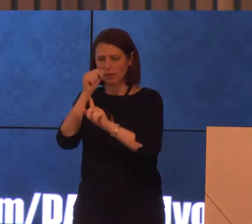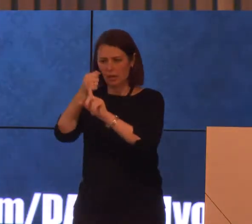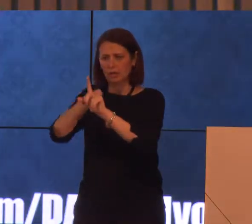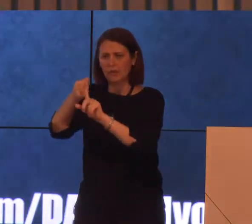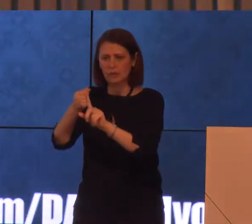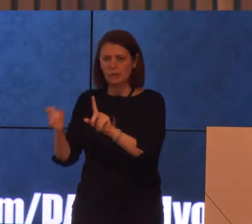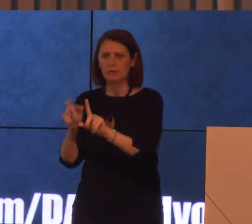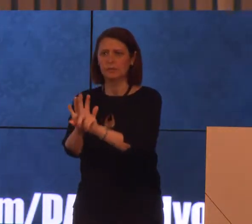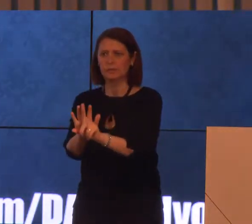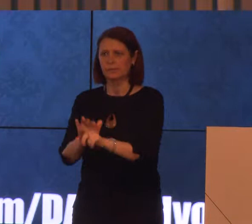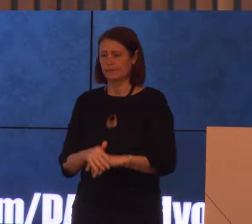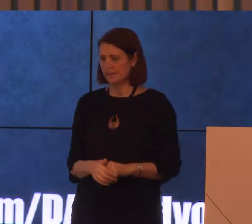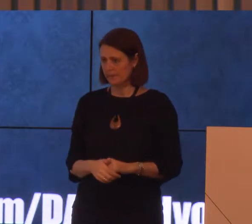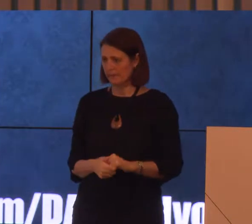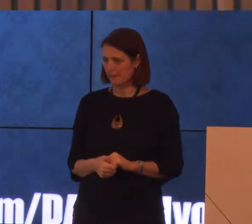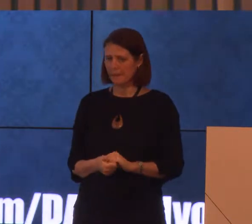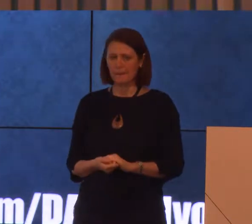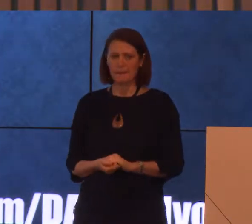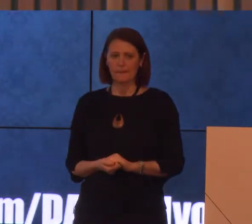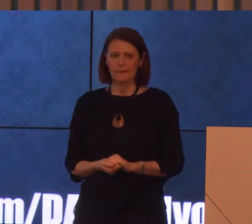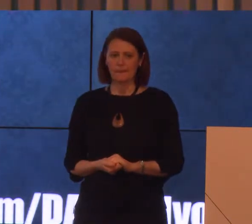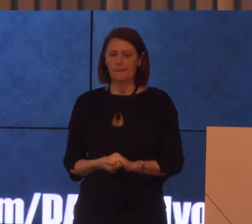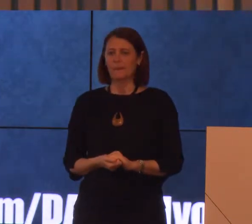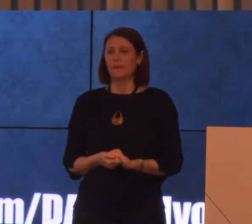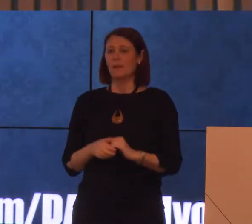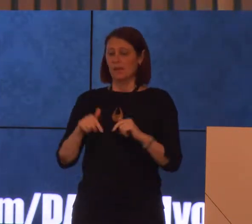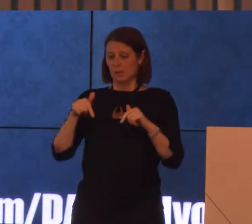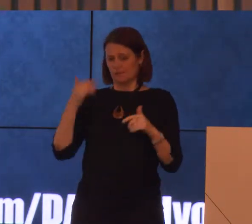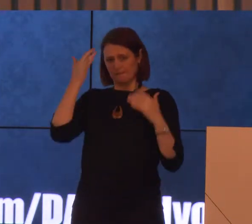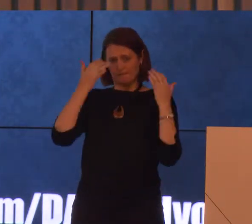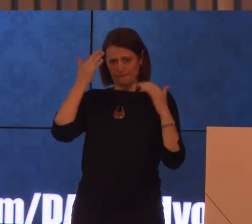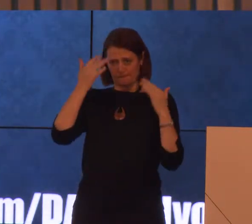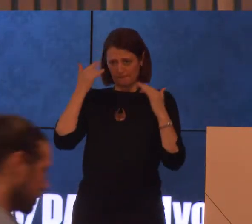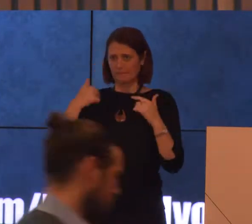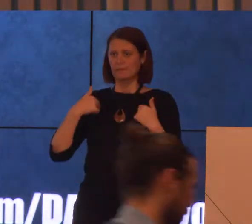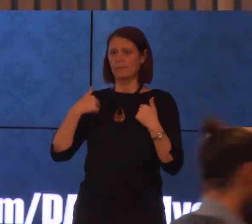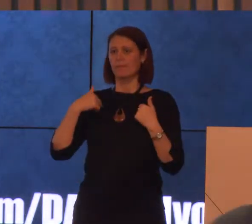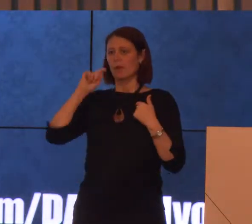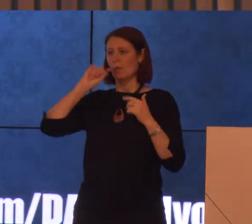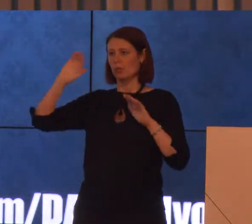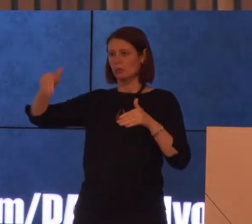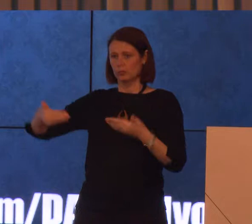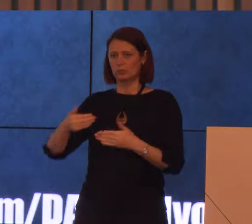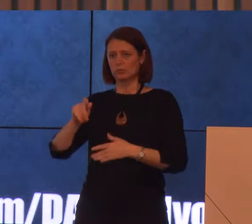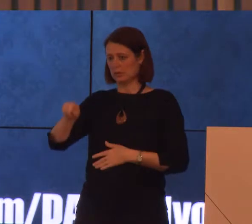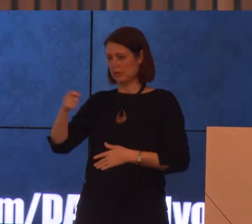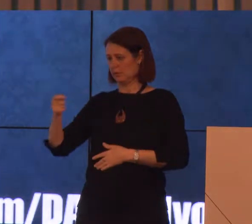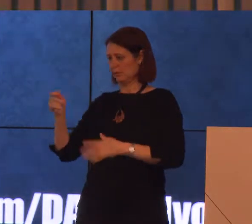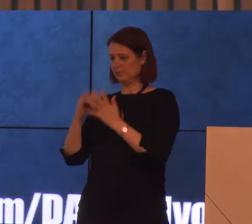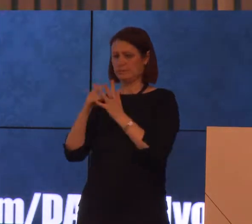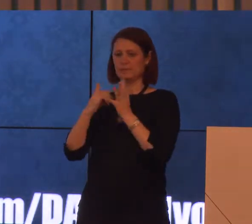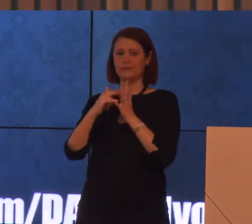for themselves? It is with this in mind that I introduce our next session.